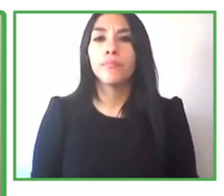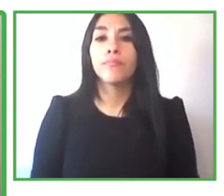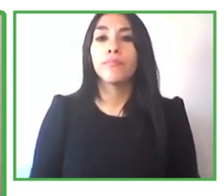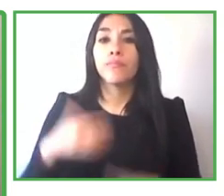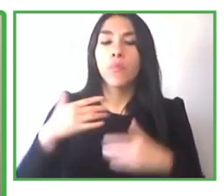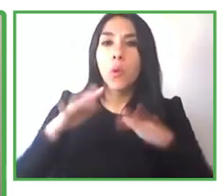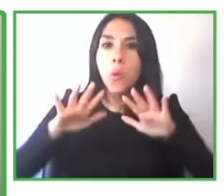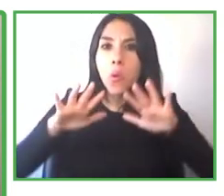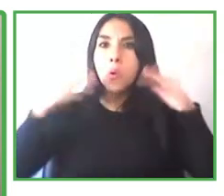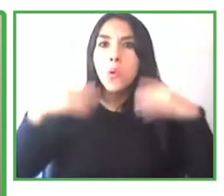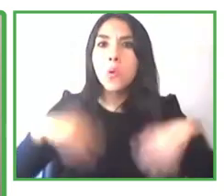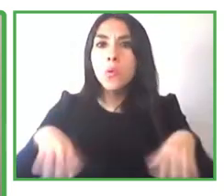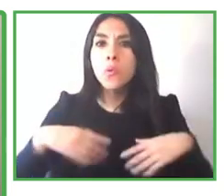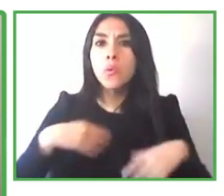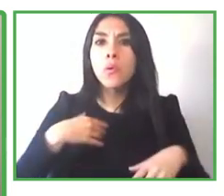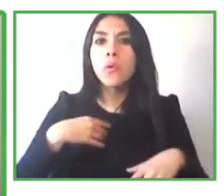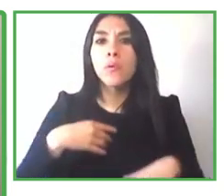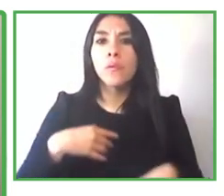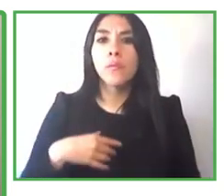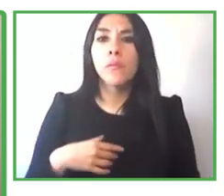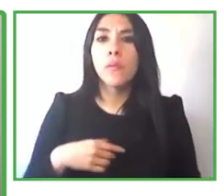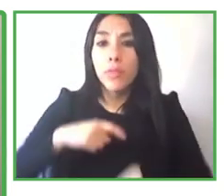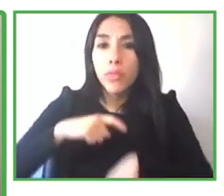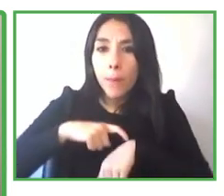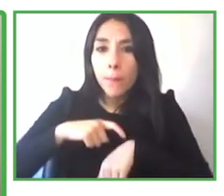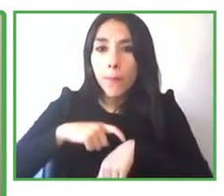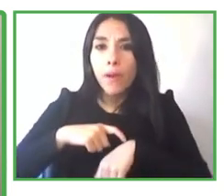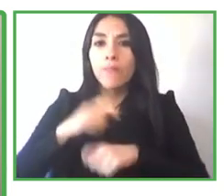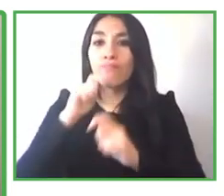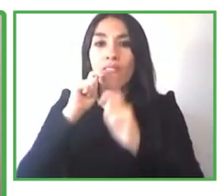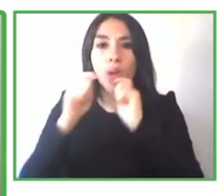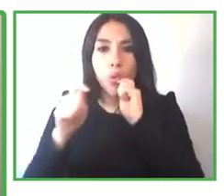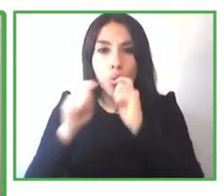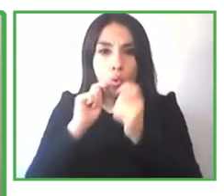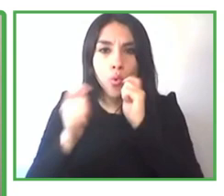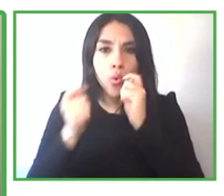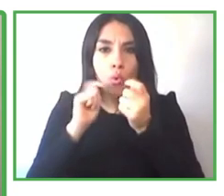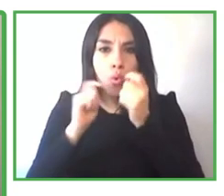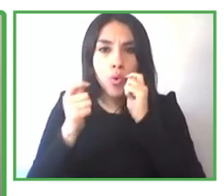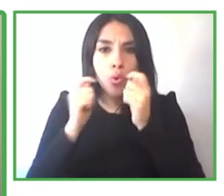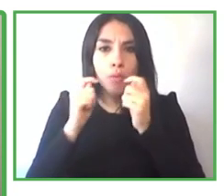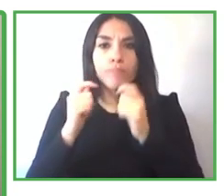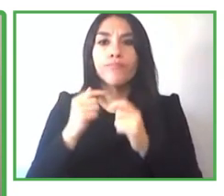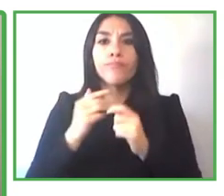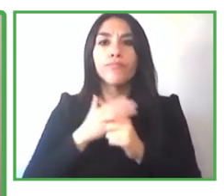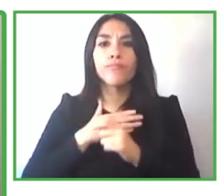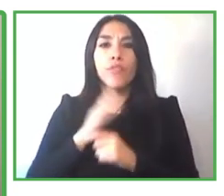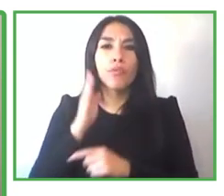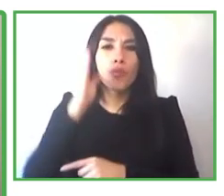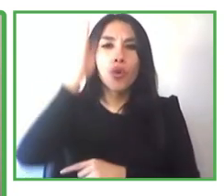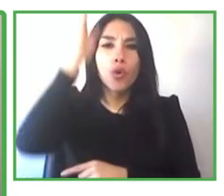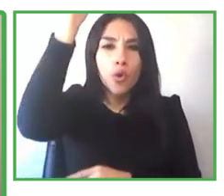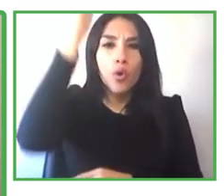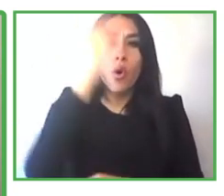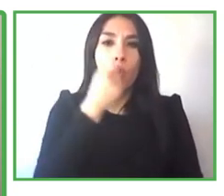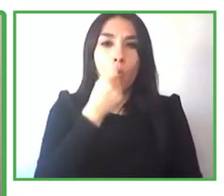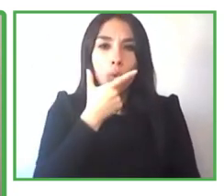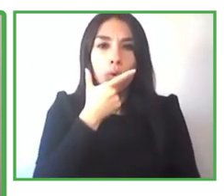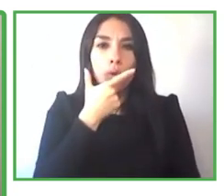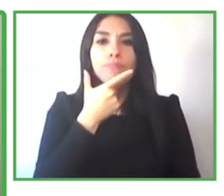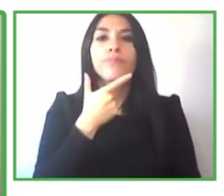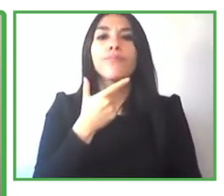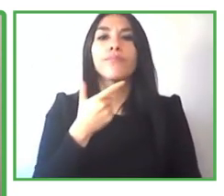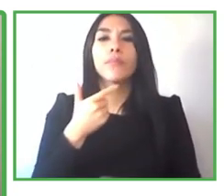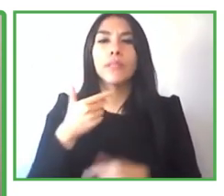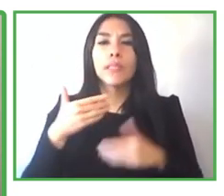to dublin and my train broke down and there was an hour and a half late for the interview uh that didn't double my spirits but i